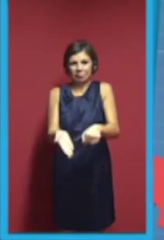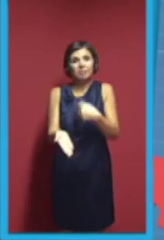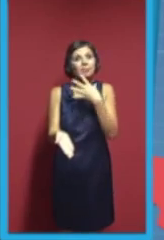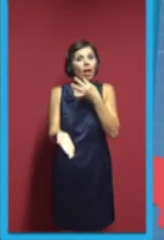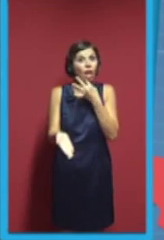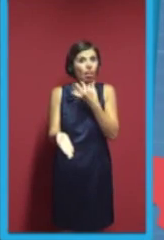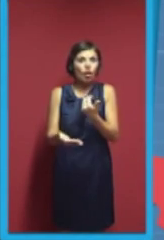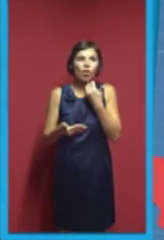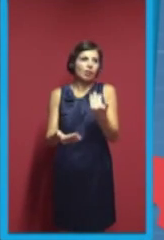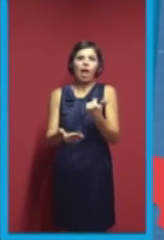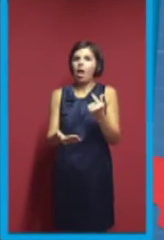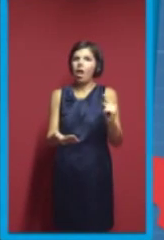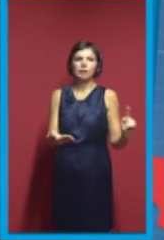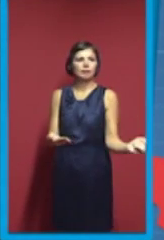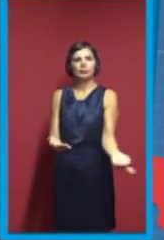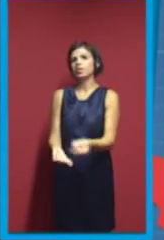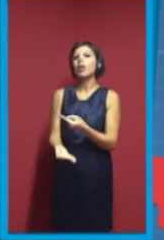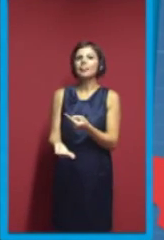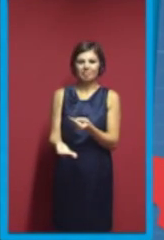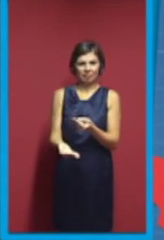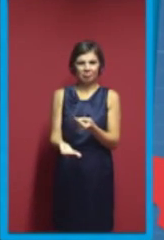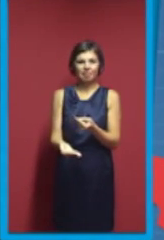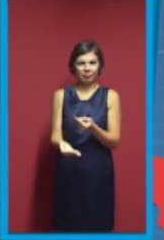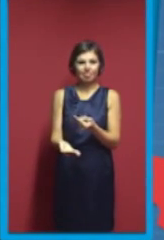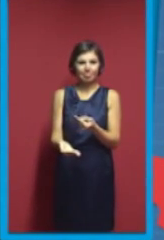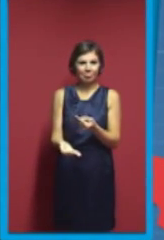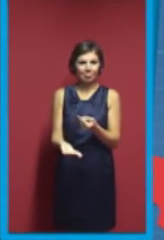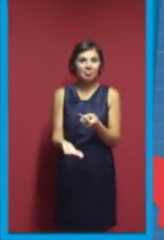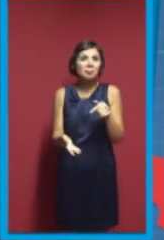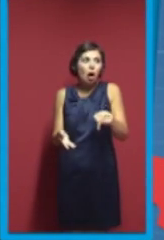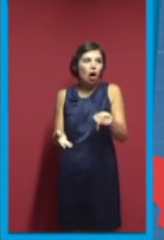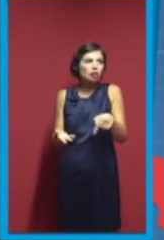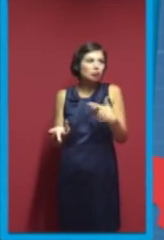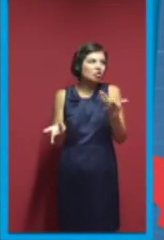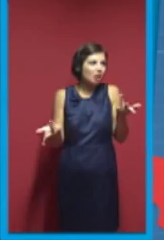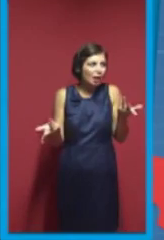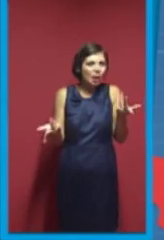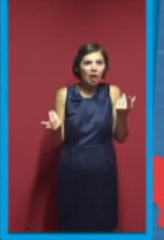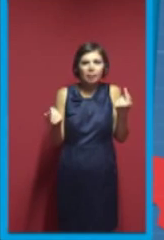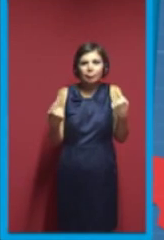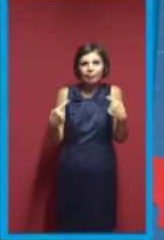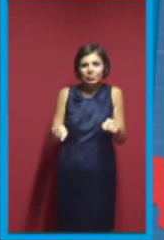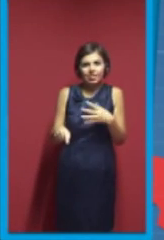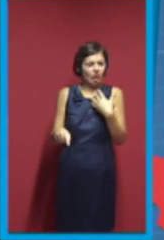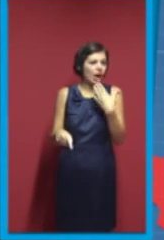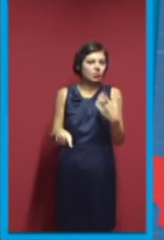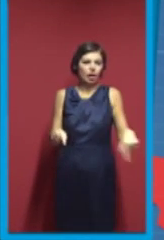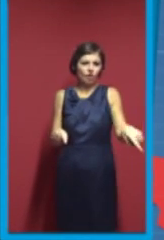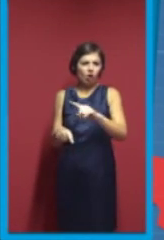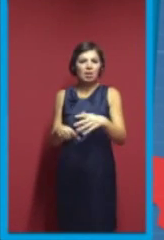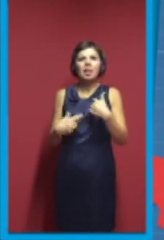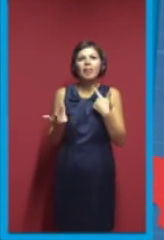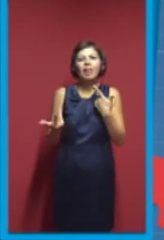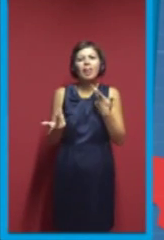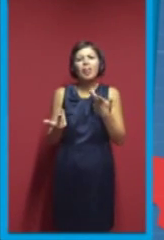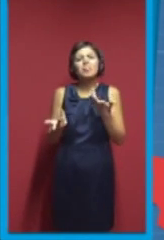you who made this happen, because this is my fourth Maker Faire, but it's really convenient that I don't have to fly to the U.S. to meet